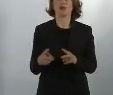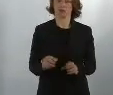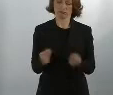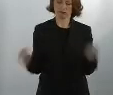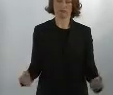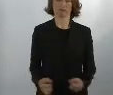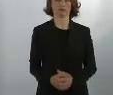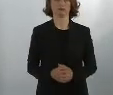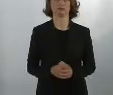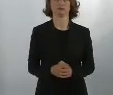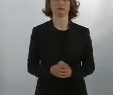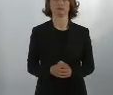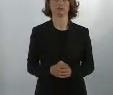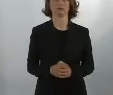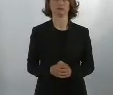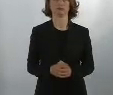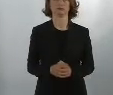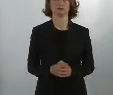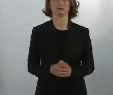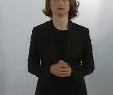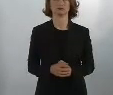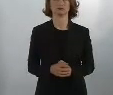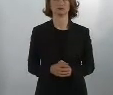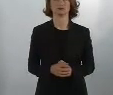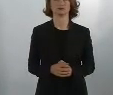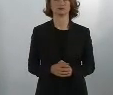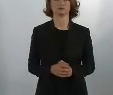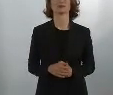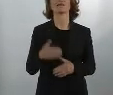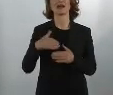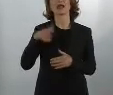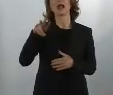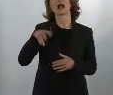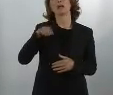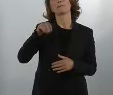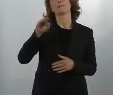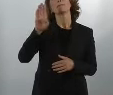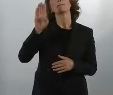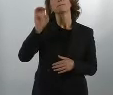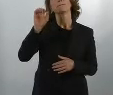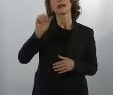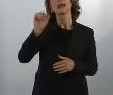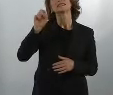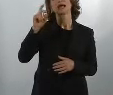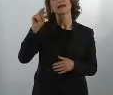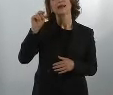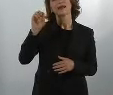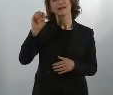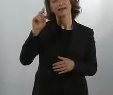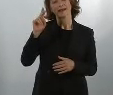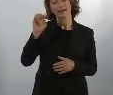situation, and we will never get used to such a situation. Mr. Besicke from RTL-NTV.